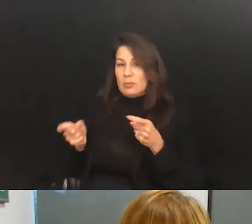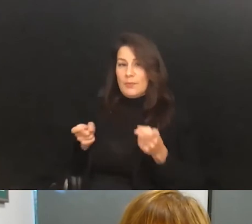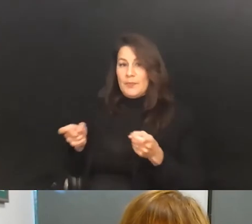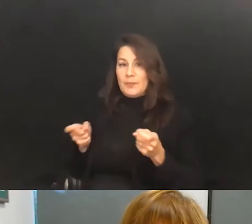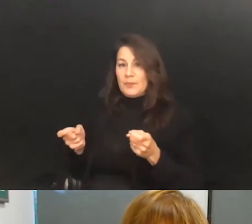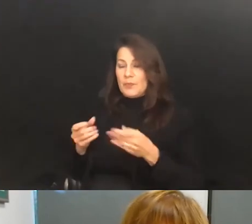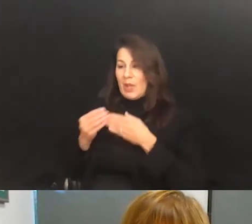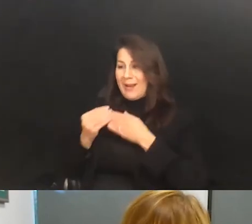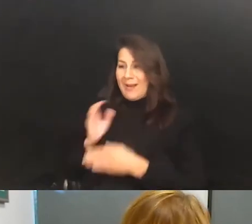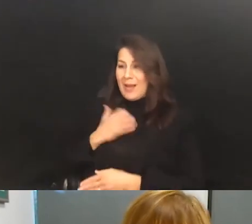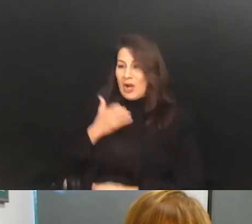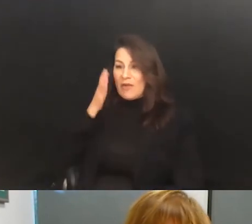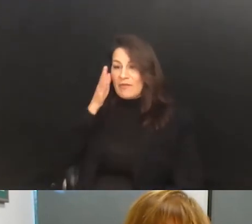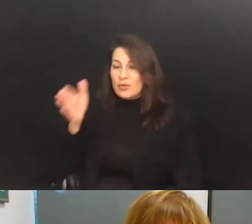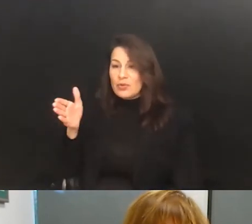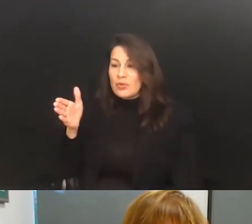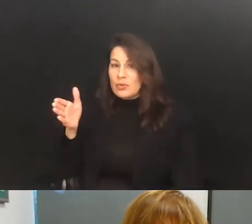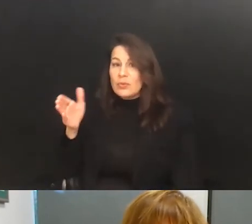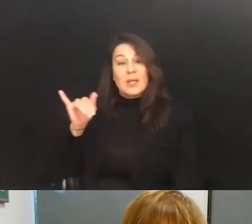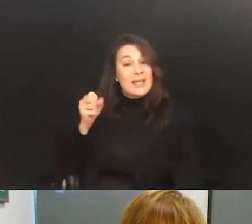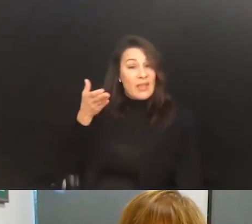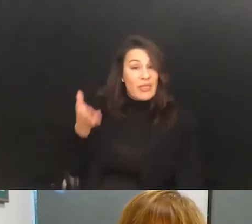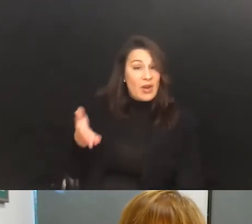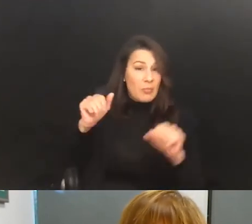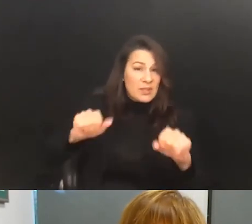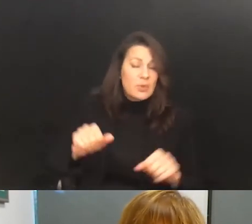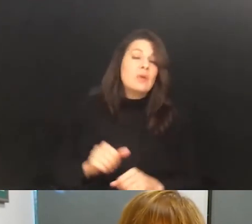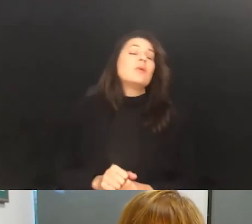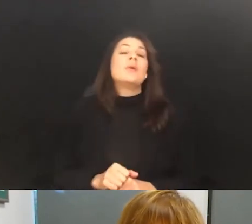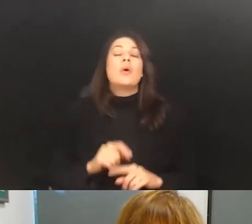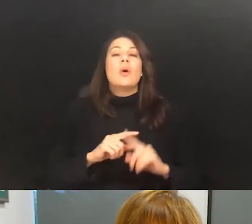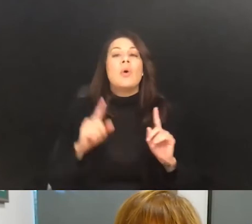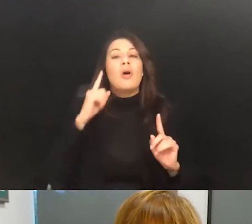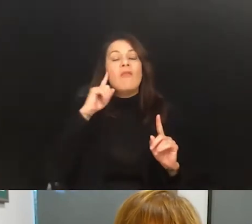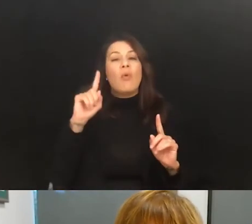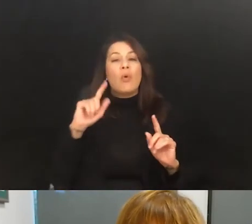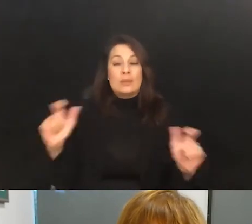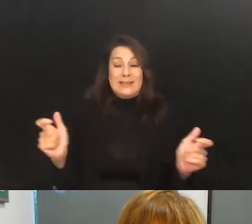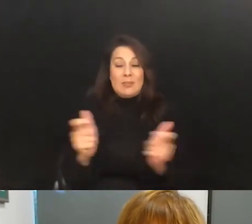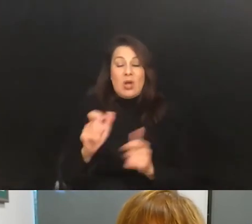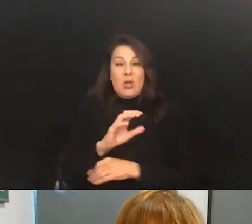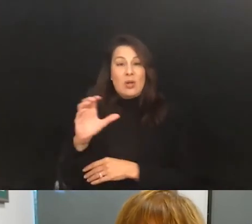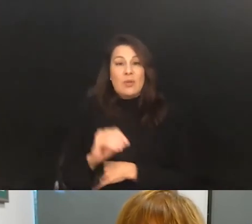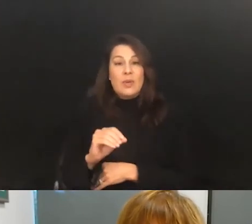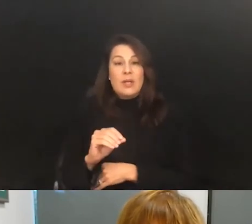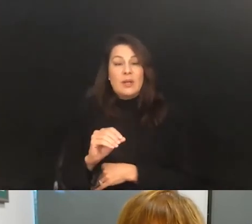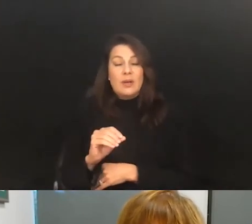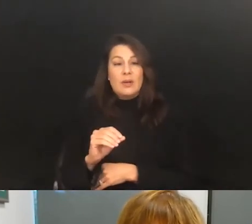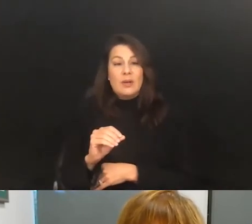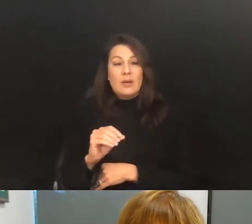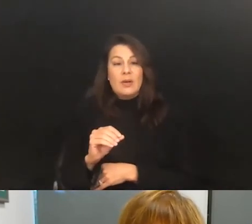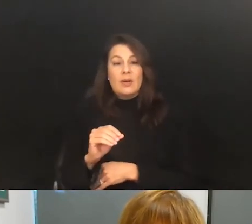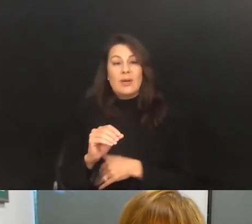guide our future is certainly there. But as far as smaller companies, I think that